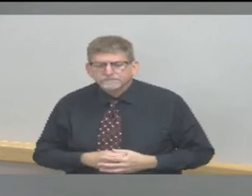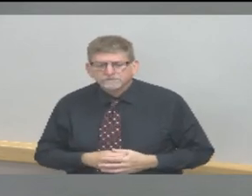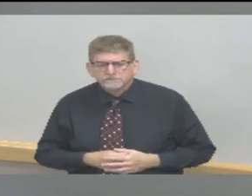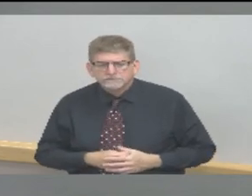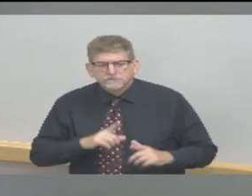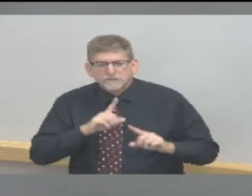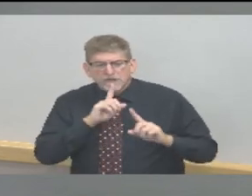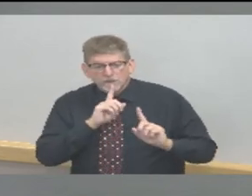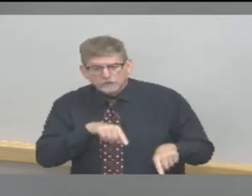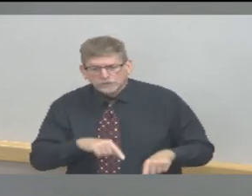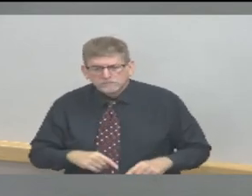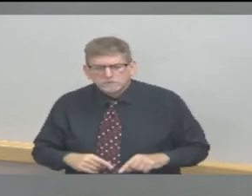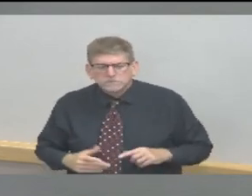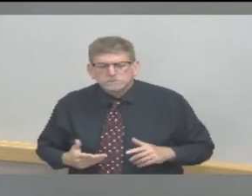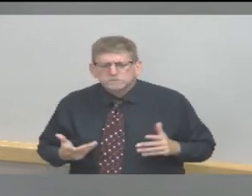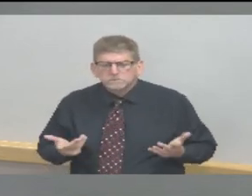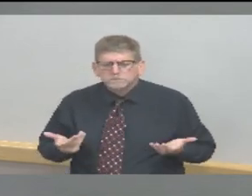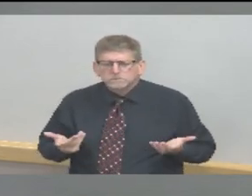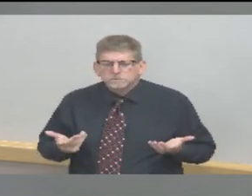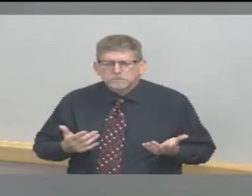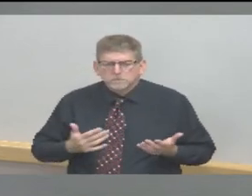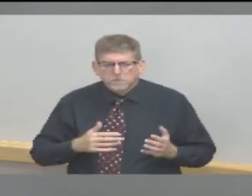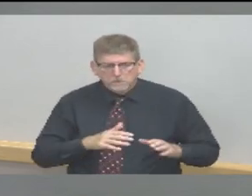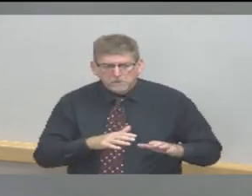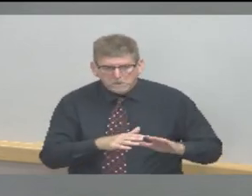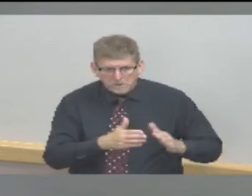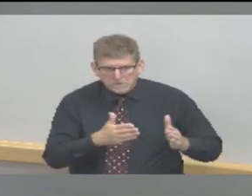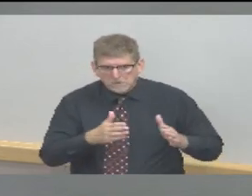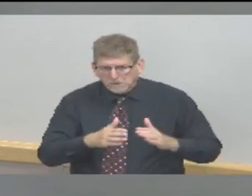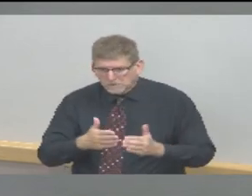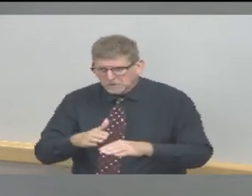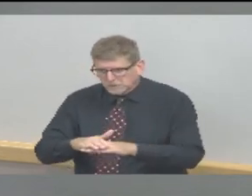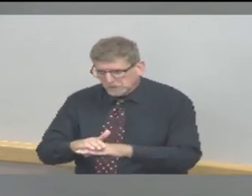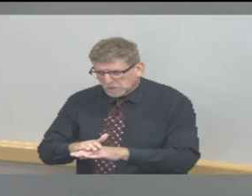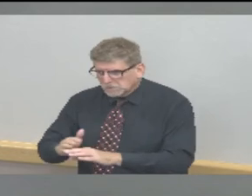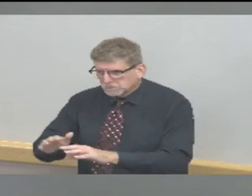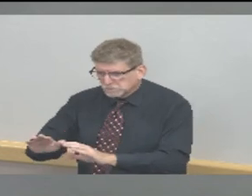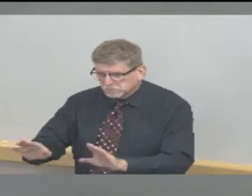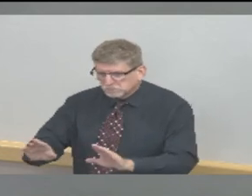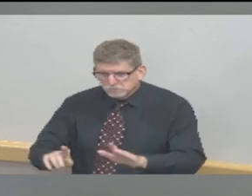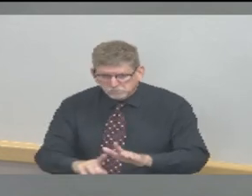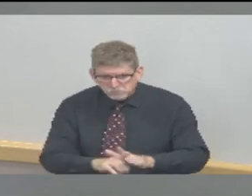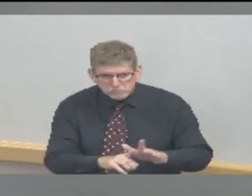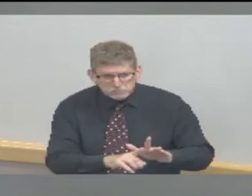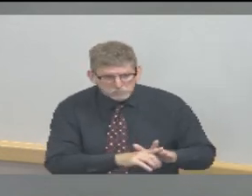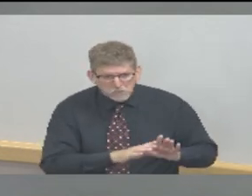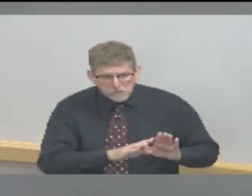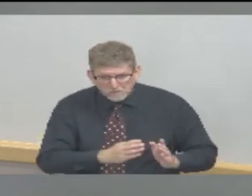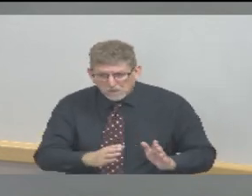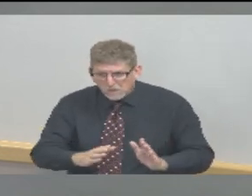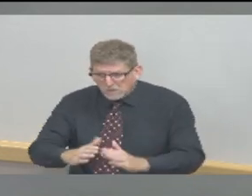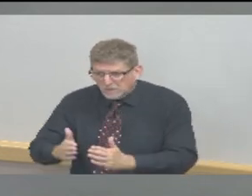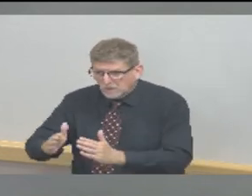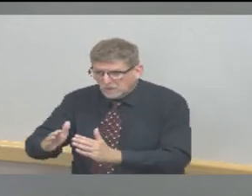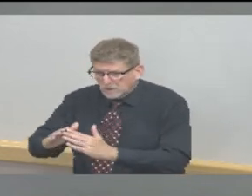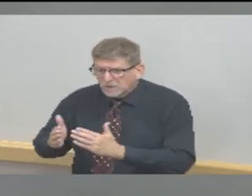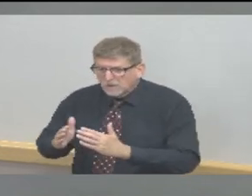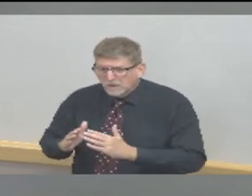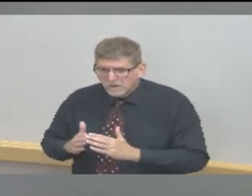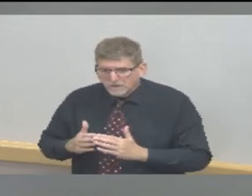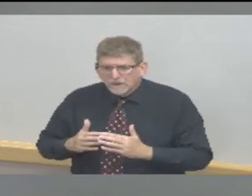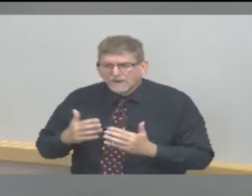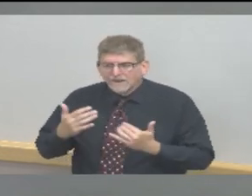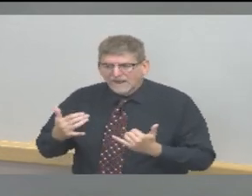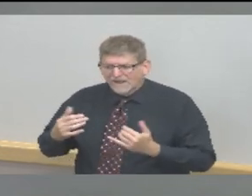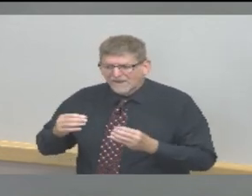and as we progress through these stages of reopening and more things become open, more activities are available,